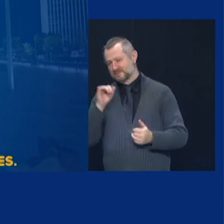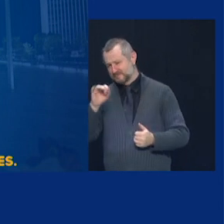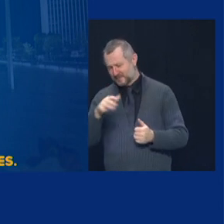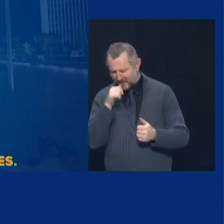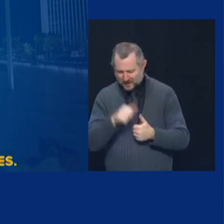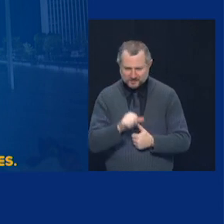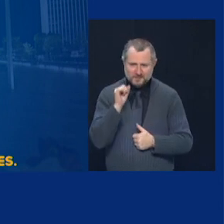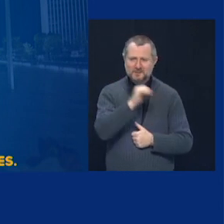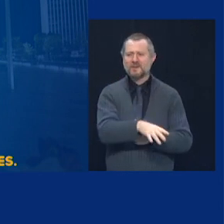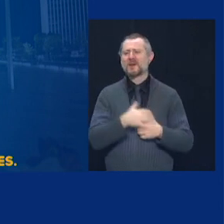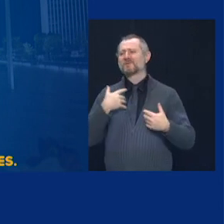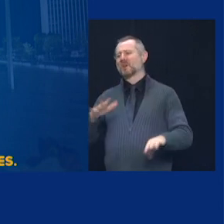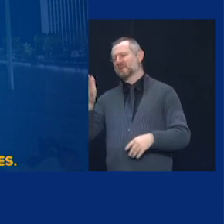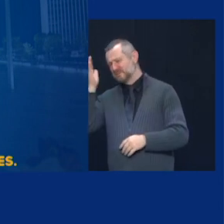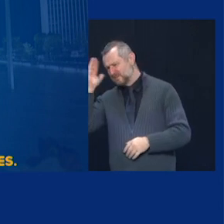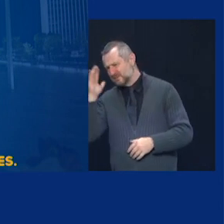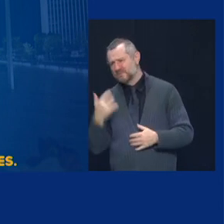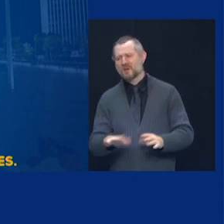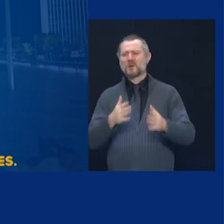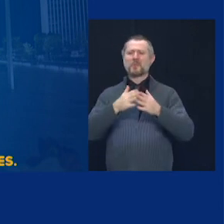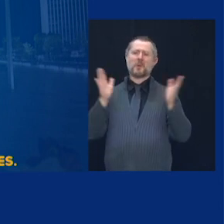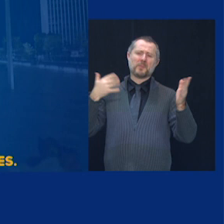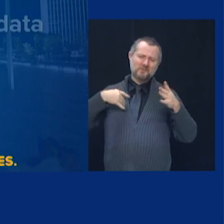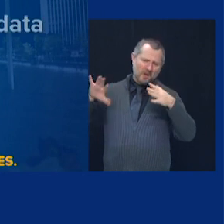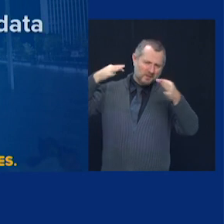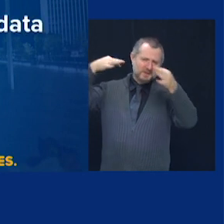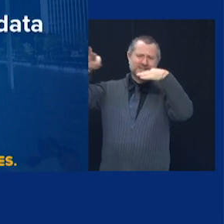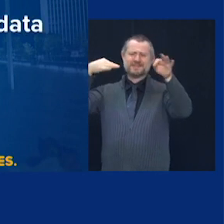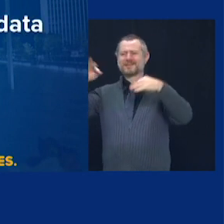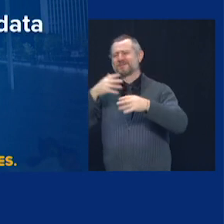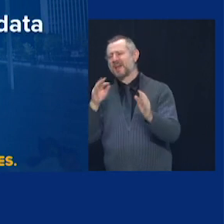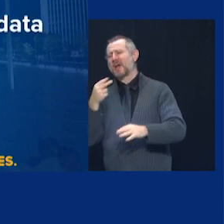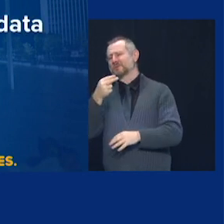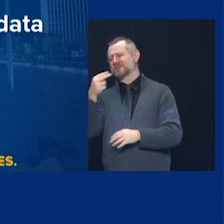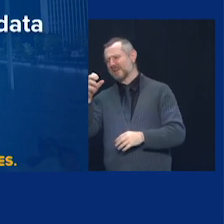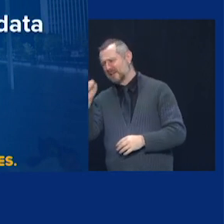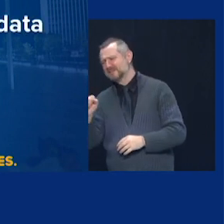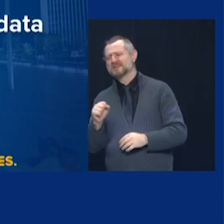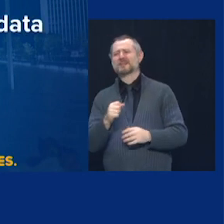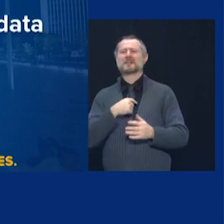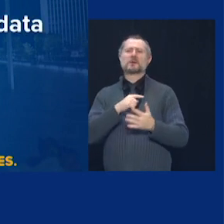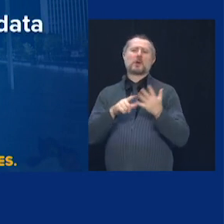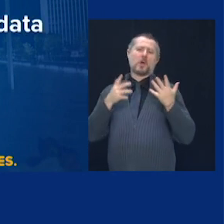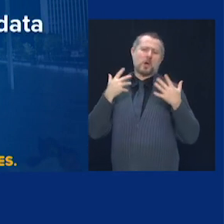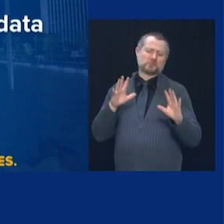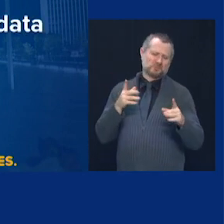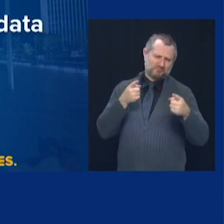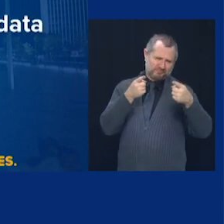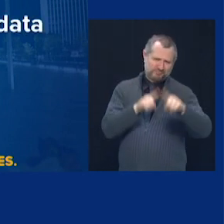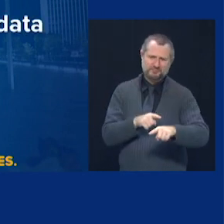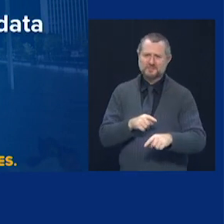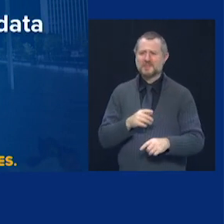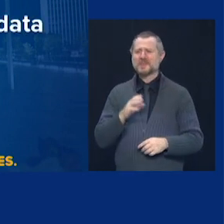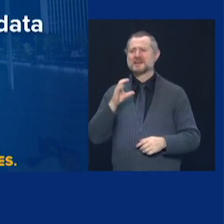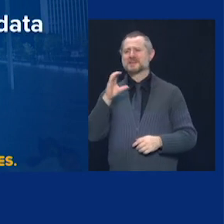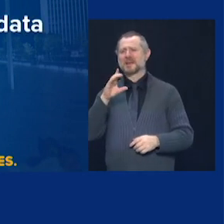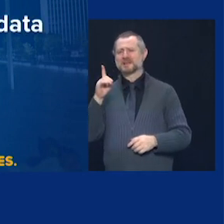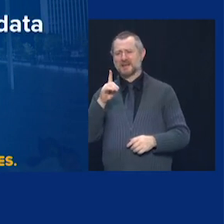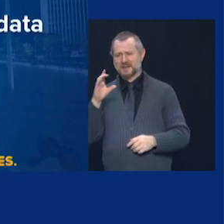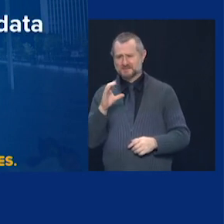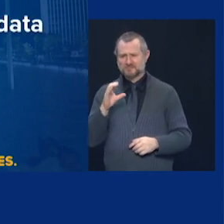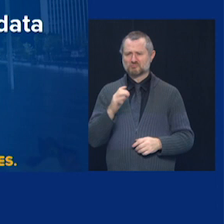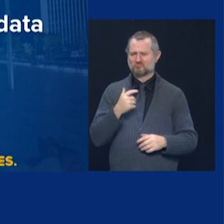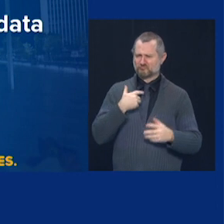publicly. And HHS has agreed, CDC specifically has